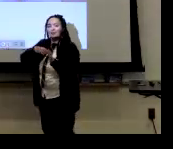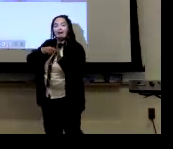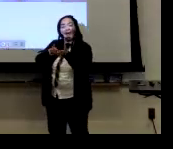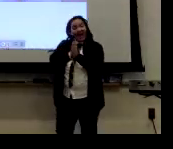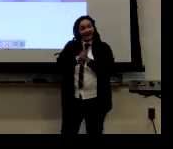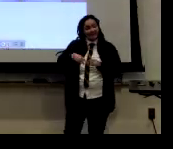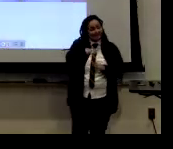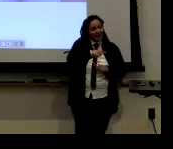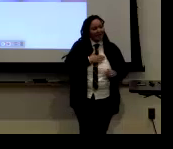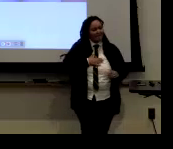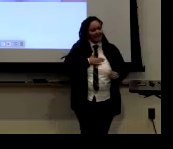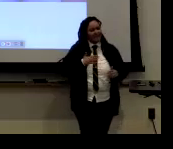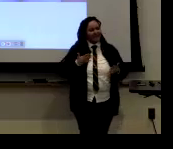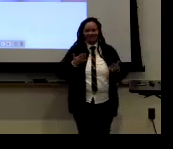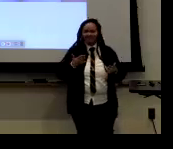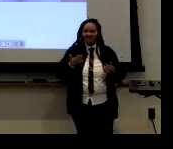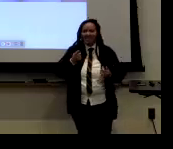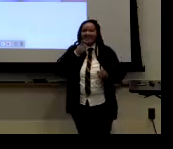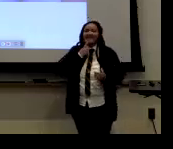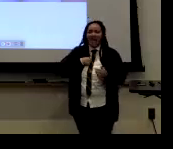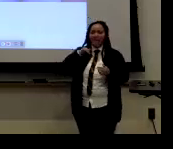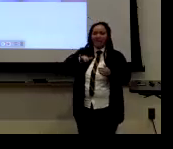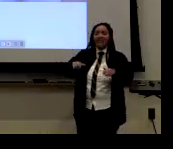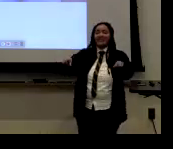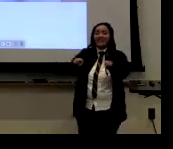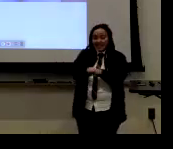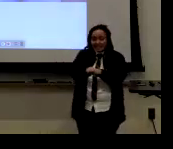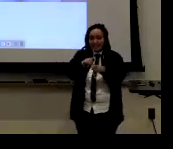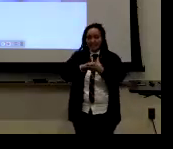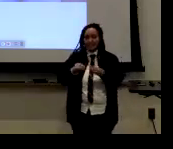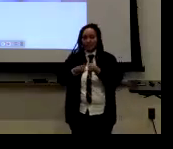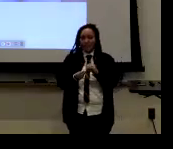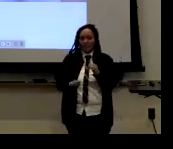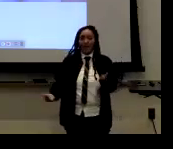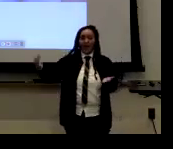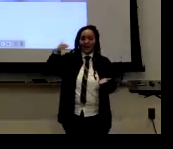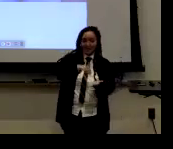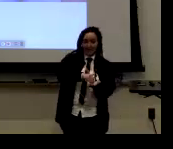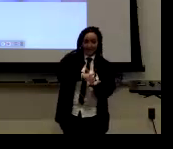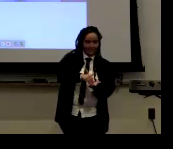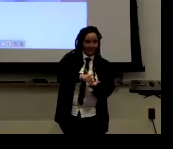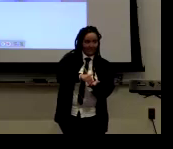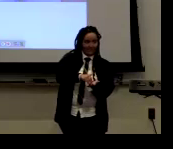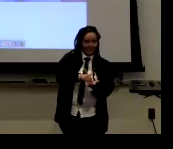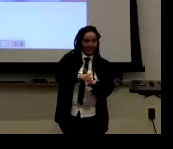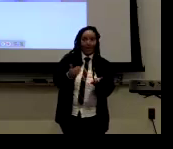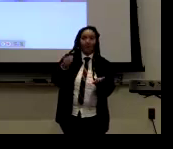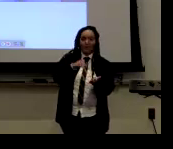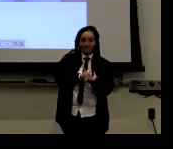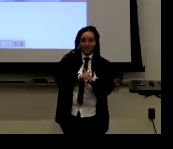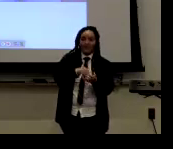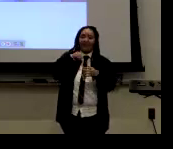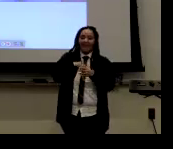And the second picture, I asked them to tell me a story. Like the same story again.